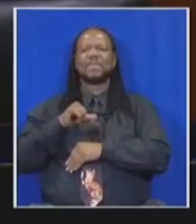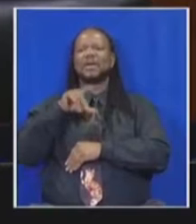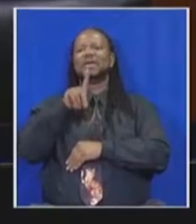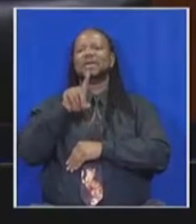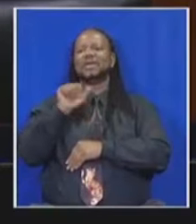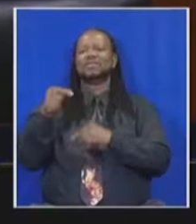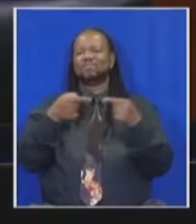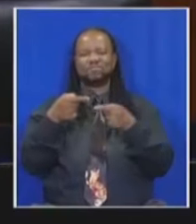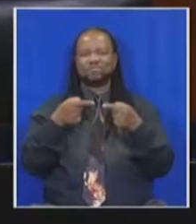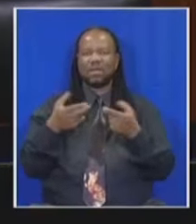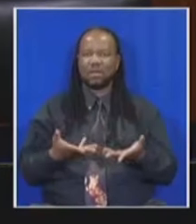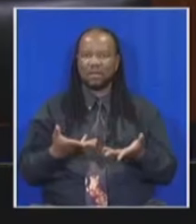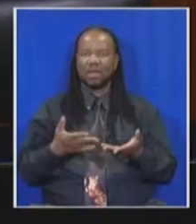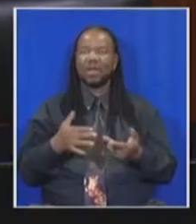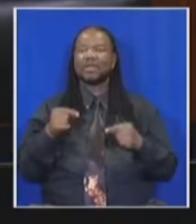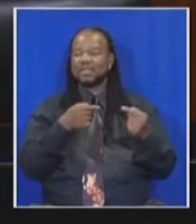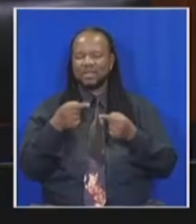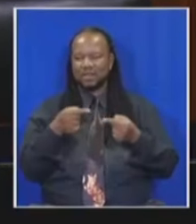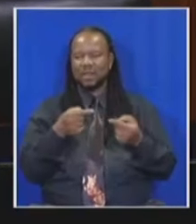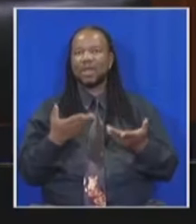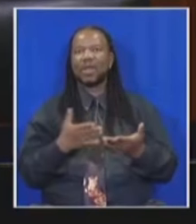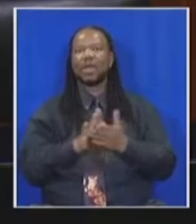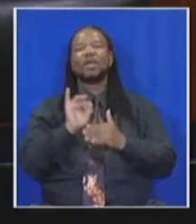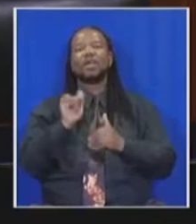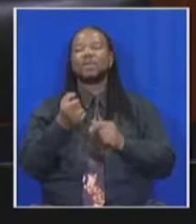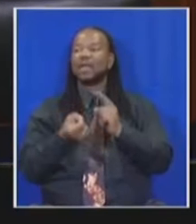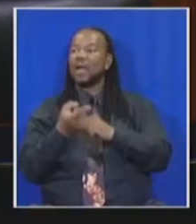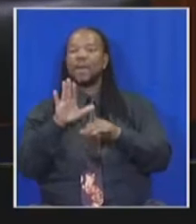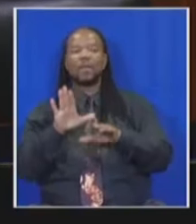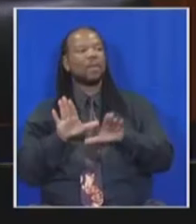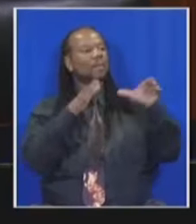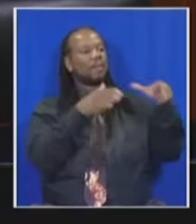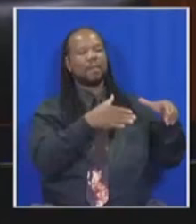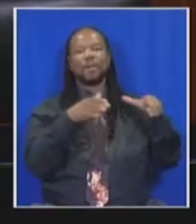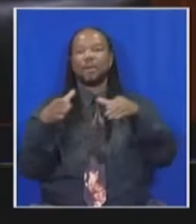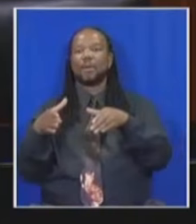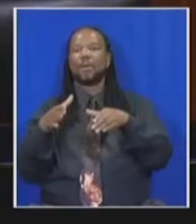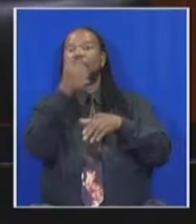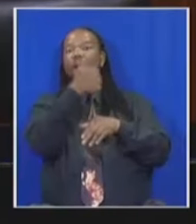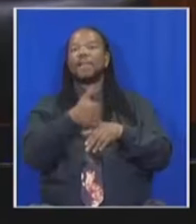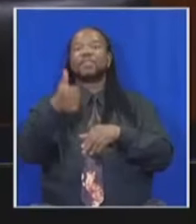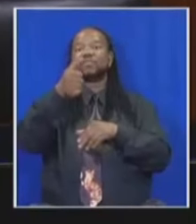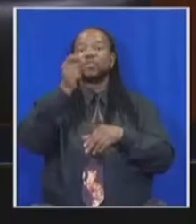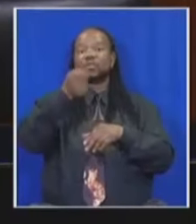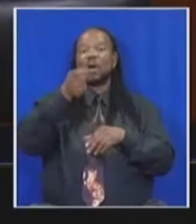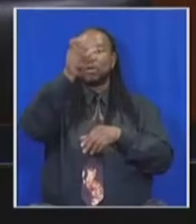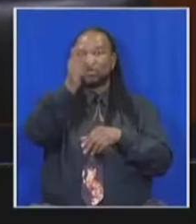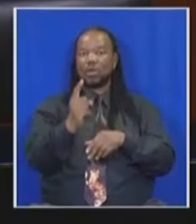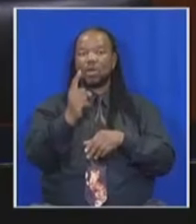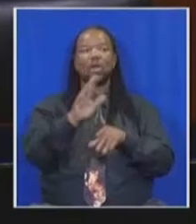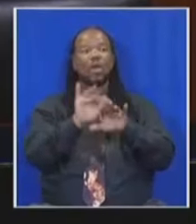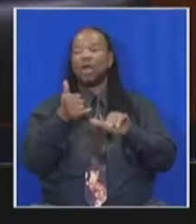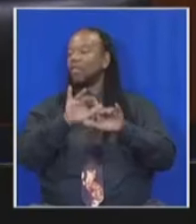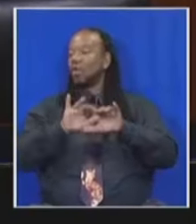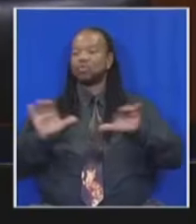happen properly On both sides of the House Between the Speaker here on the podium and those of you on the benches